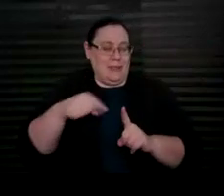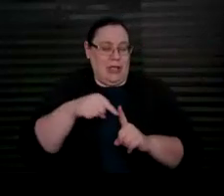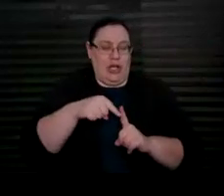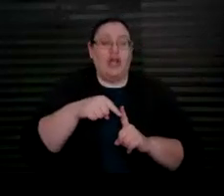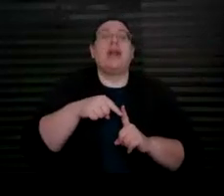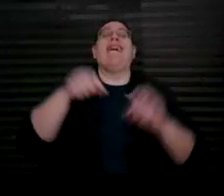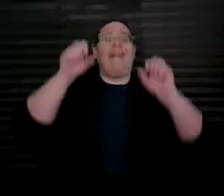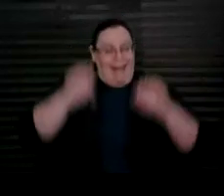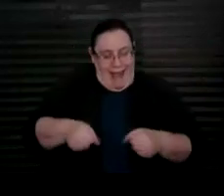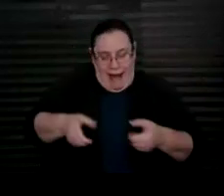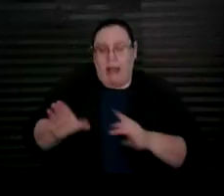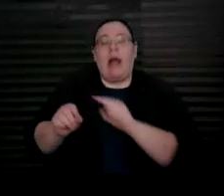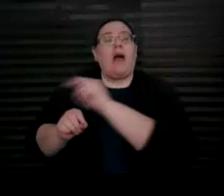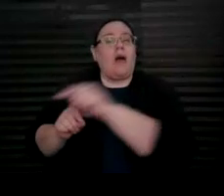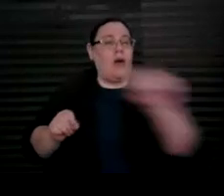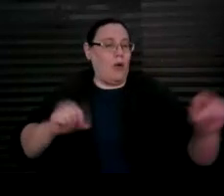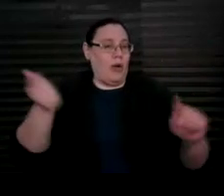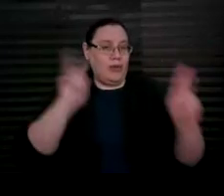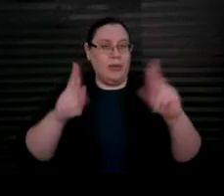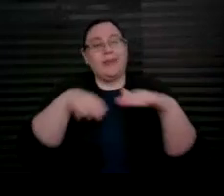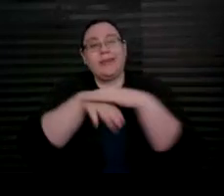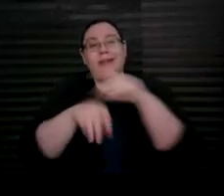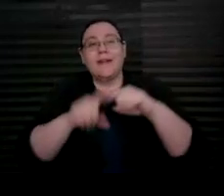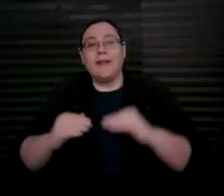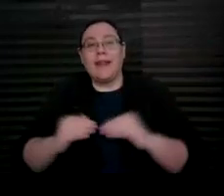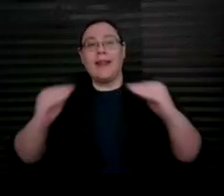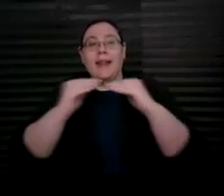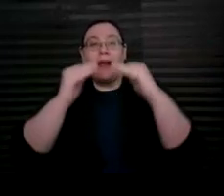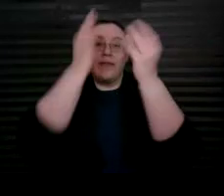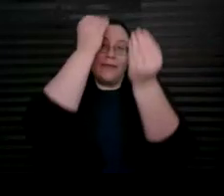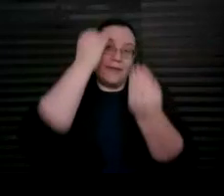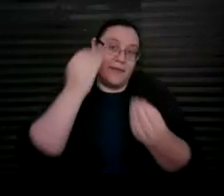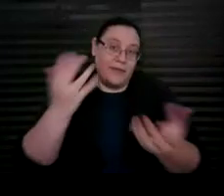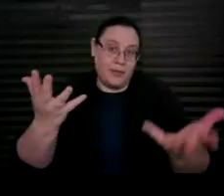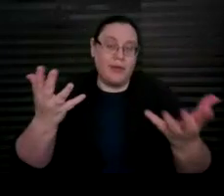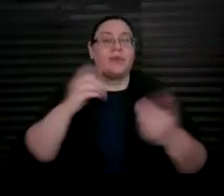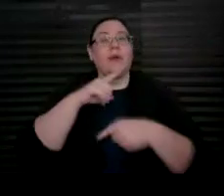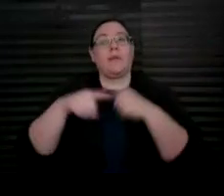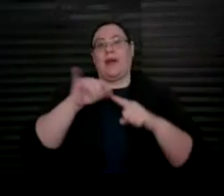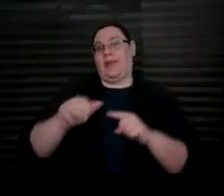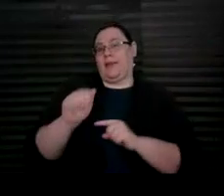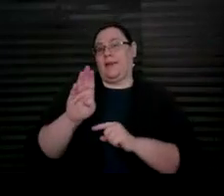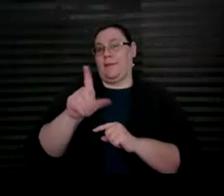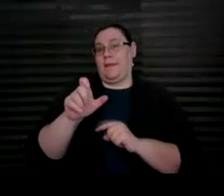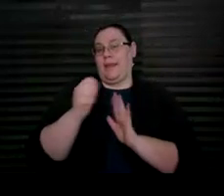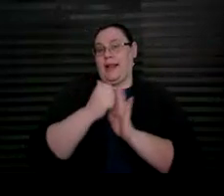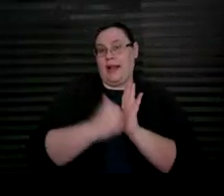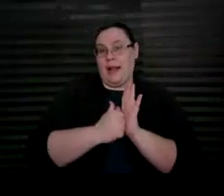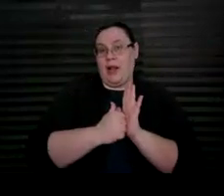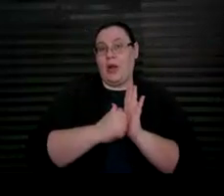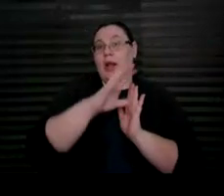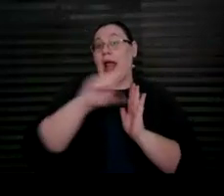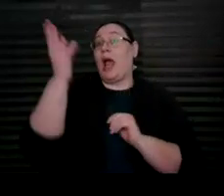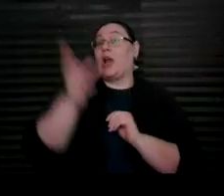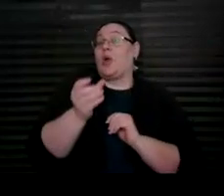allow others to access various levels of information about the ABLE account and or to